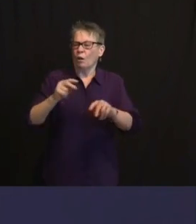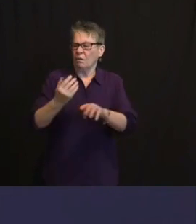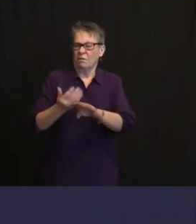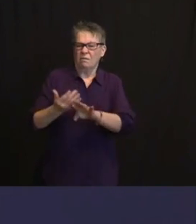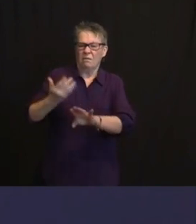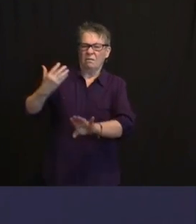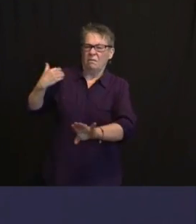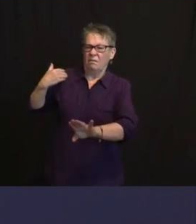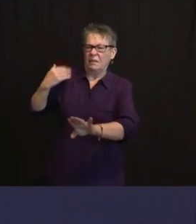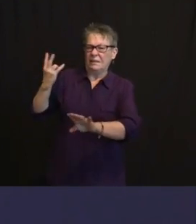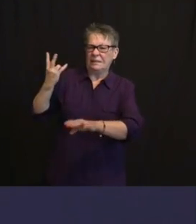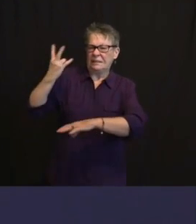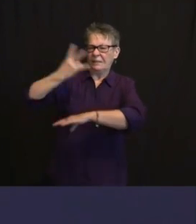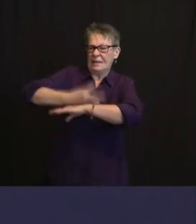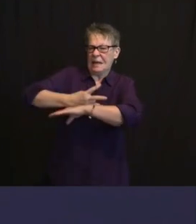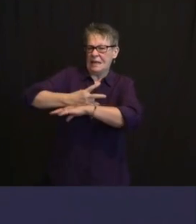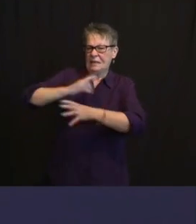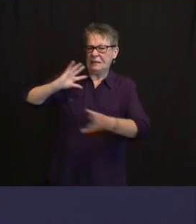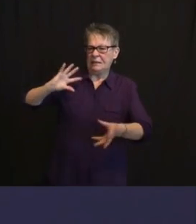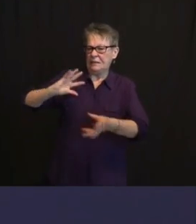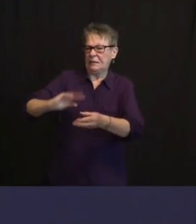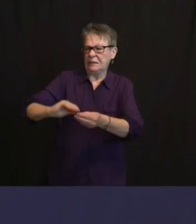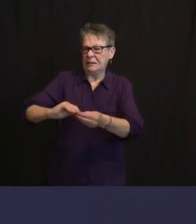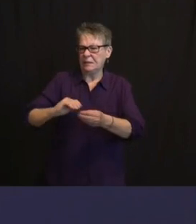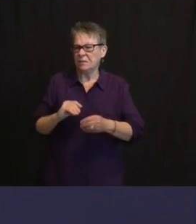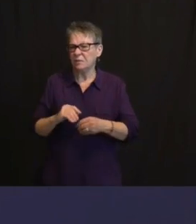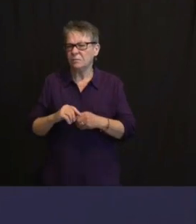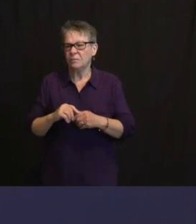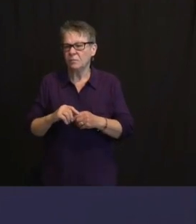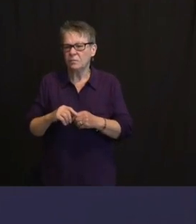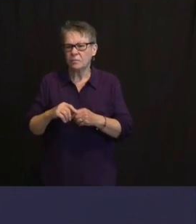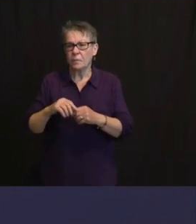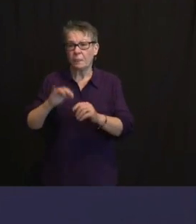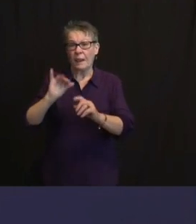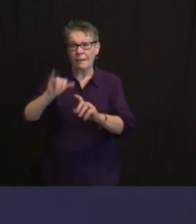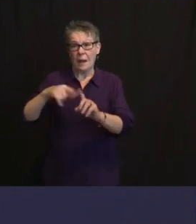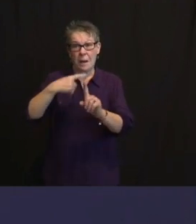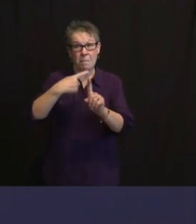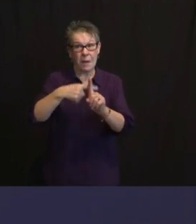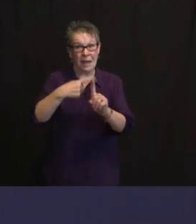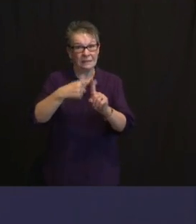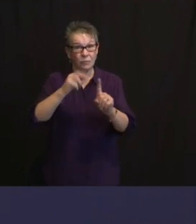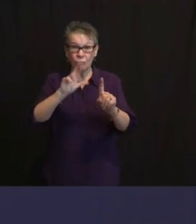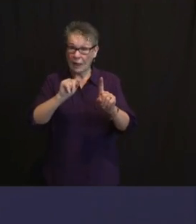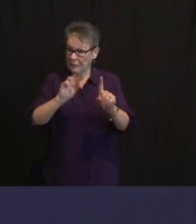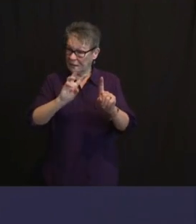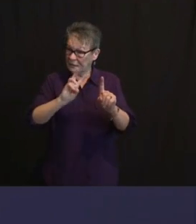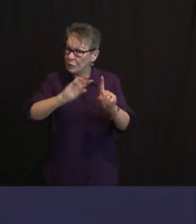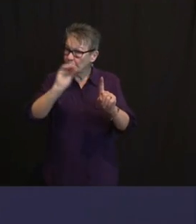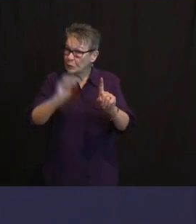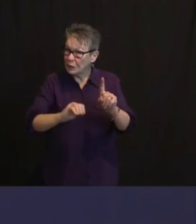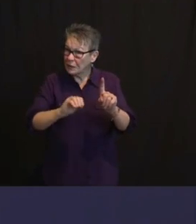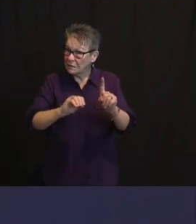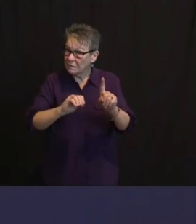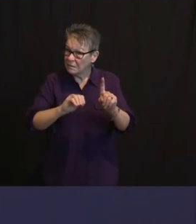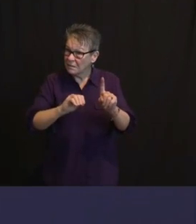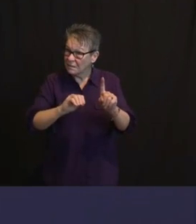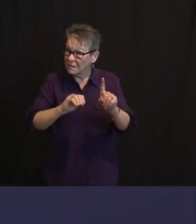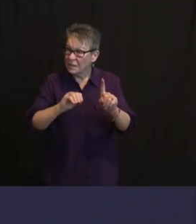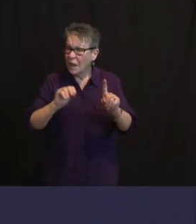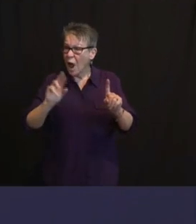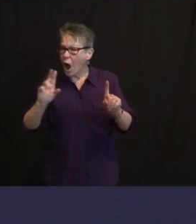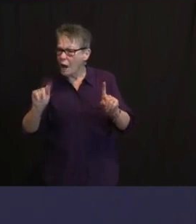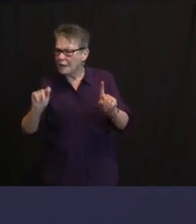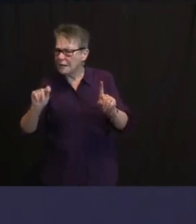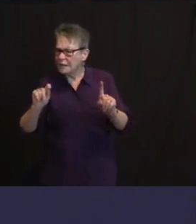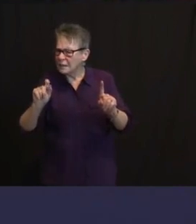TO HOW YOU COULD HAVE THE POSITIVITY RATE'S GETTING INTO A VERY GOOD PLACE RELATIVE TO WHERE WE WERE A MONTH AGO, AND RATE OF TRANSMISSION IS STARTING TO CREEP IN THE